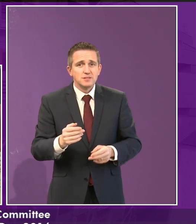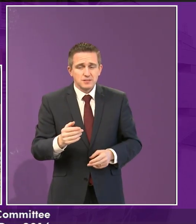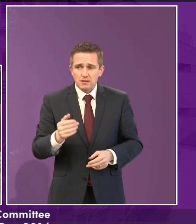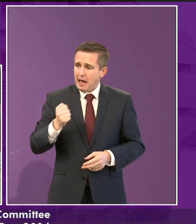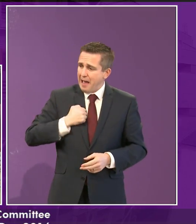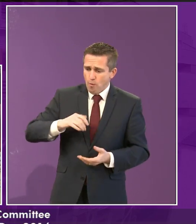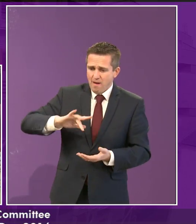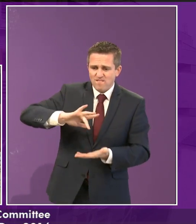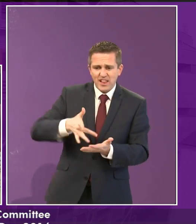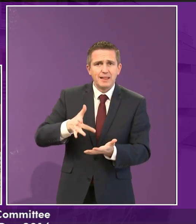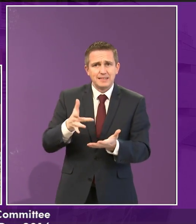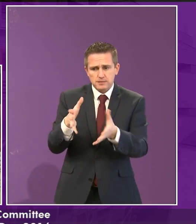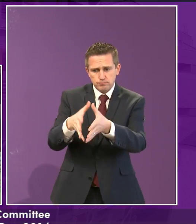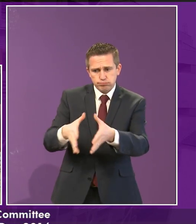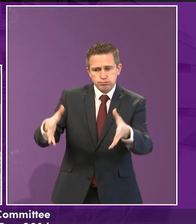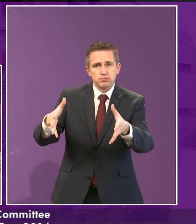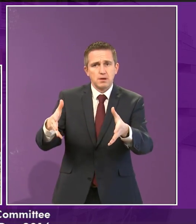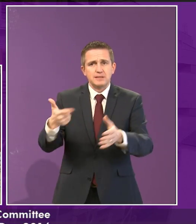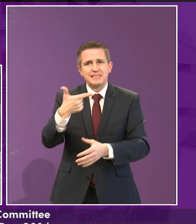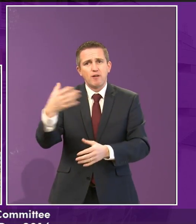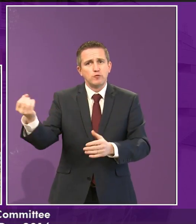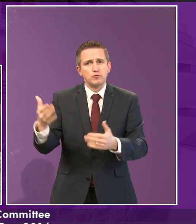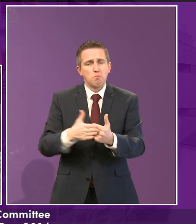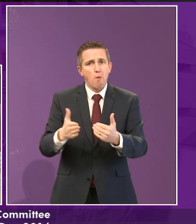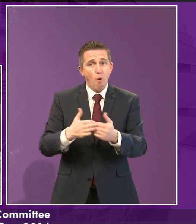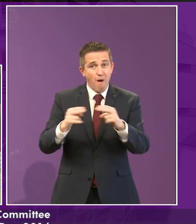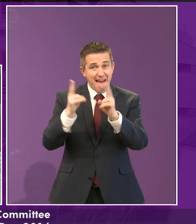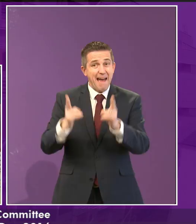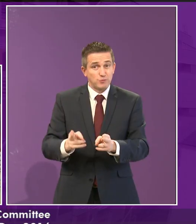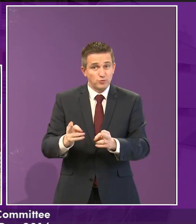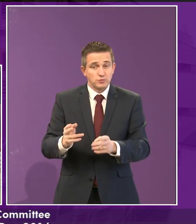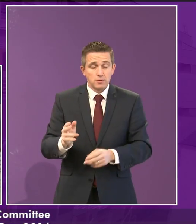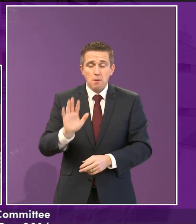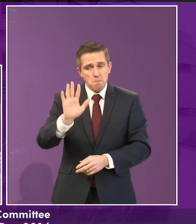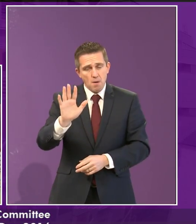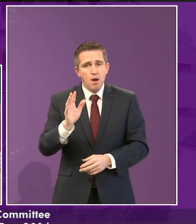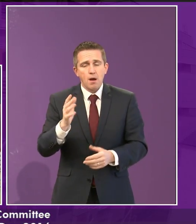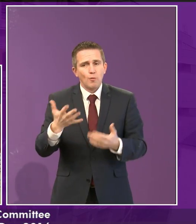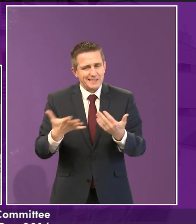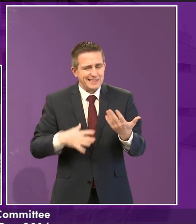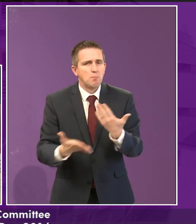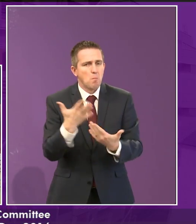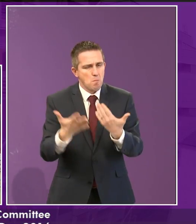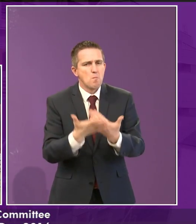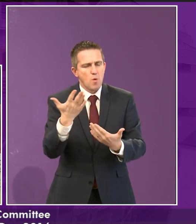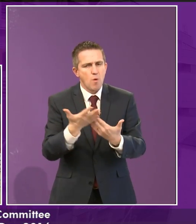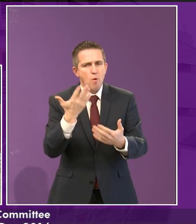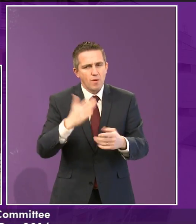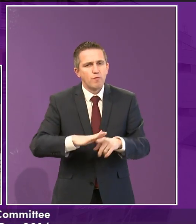our village to more than 700 houses, but it's going to take a long time, so.